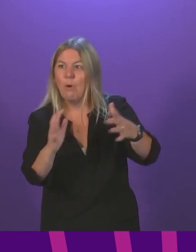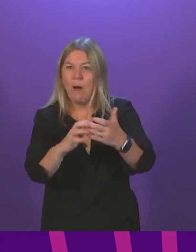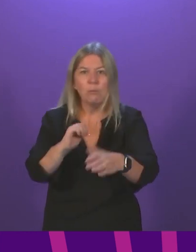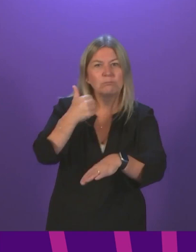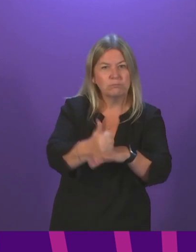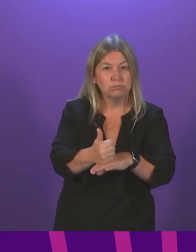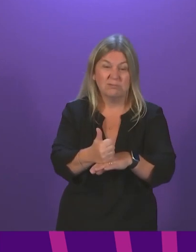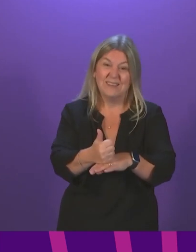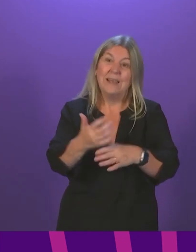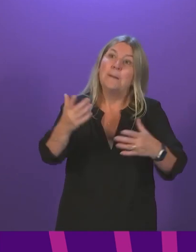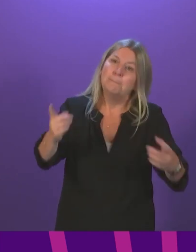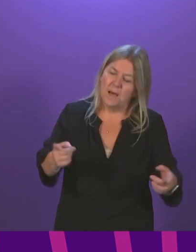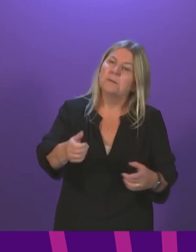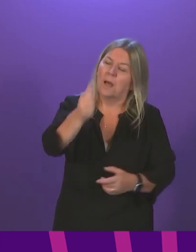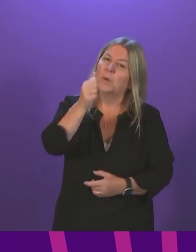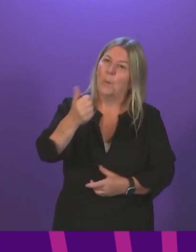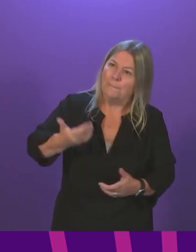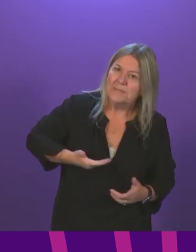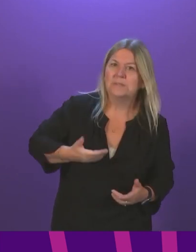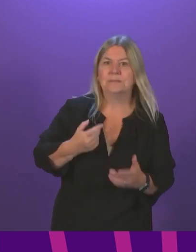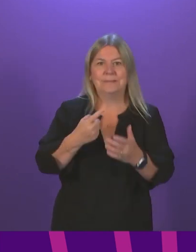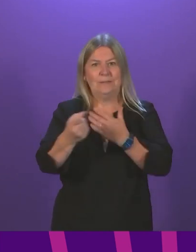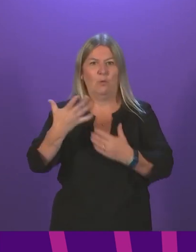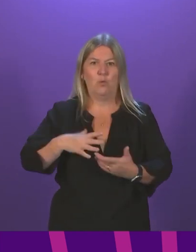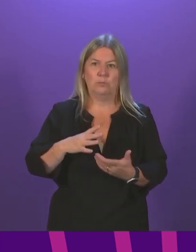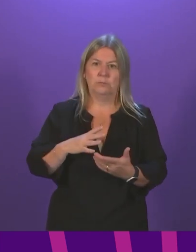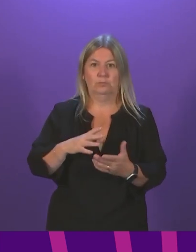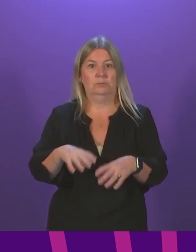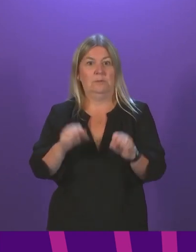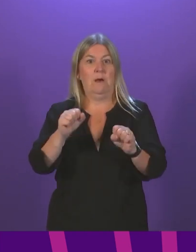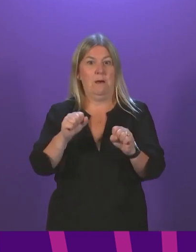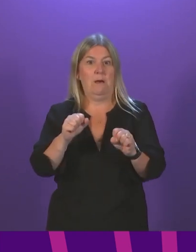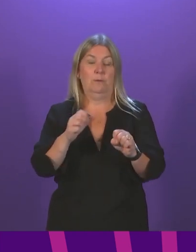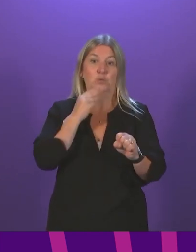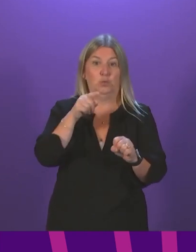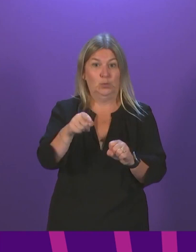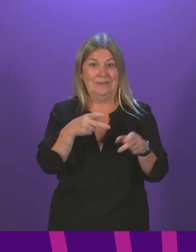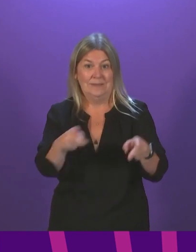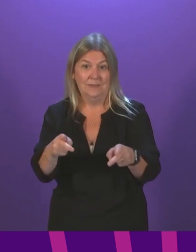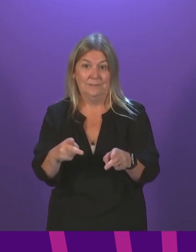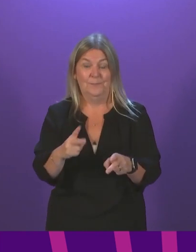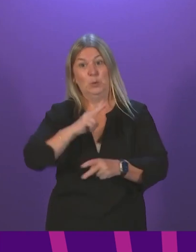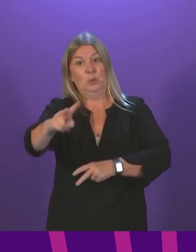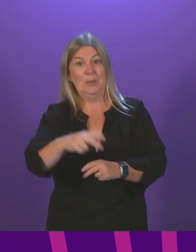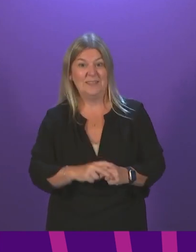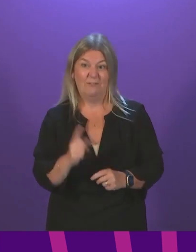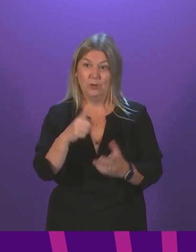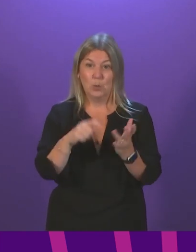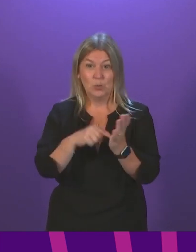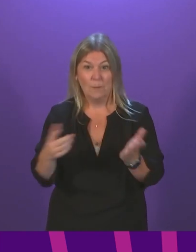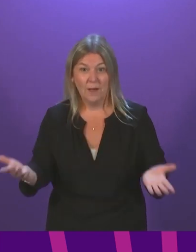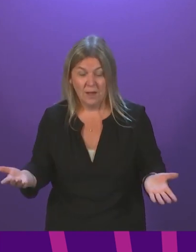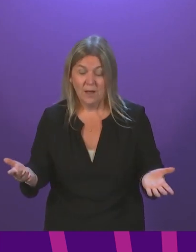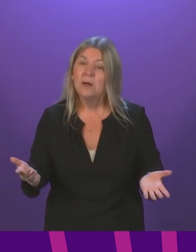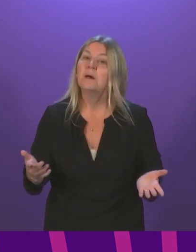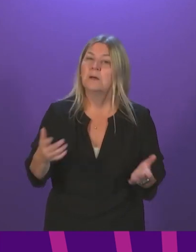in just two weeks' time. Instead, the focus should be on strengthening our existing systems. Test and Protect is still failing to meet World